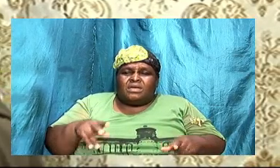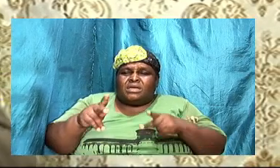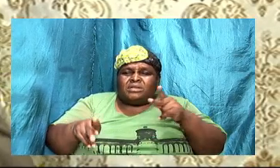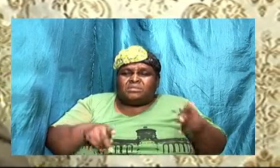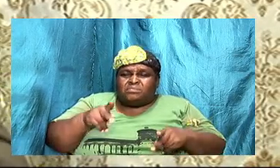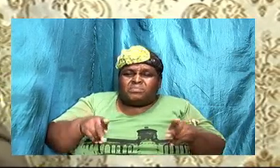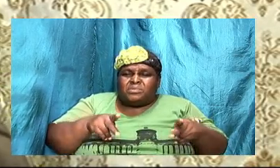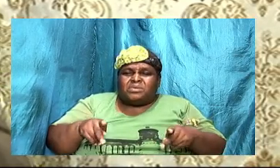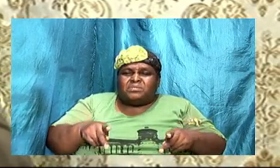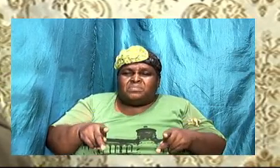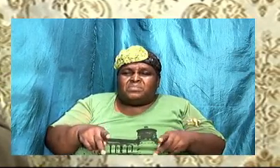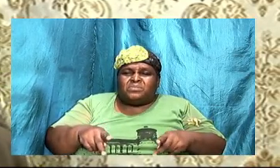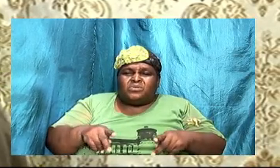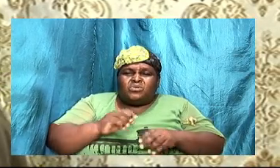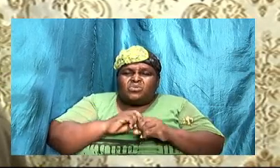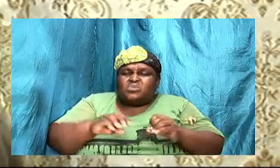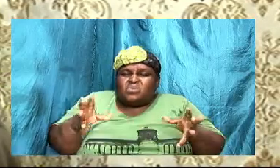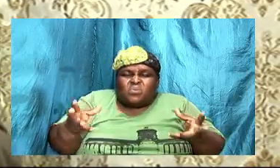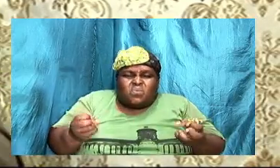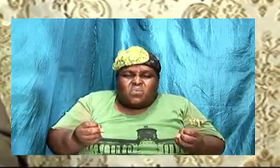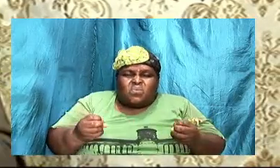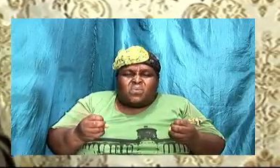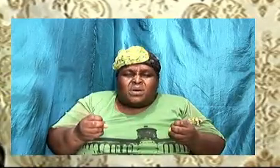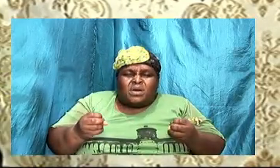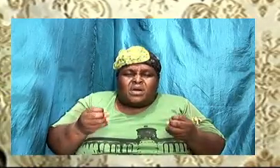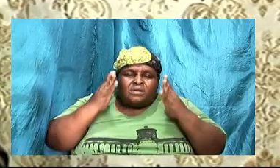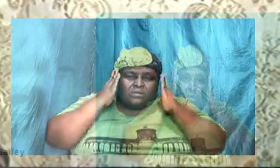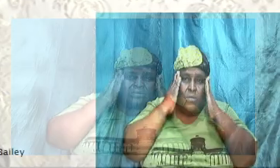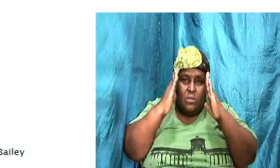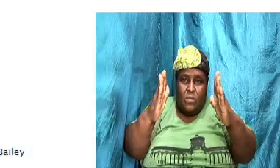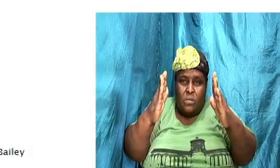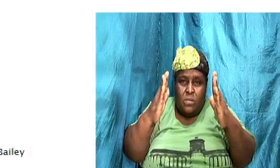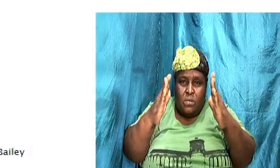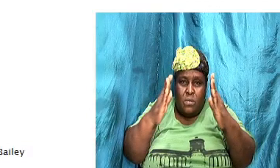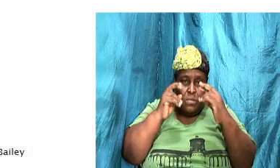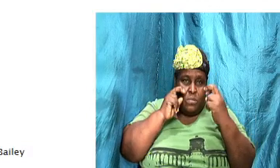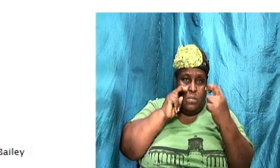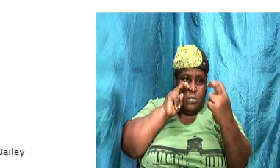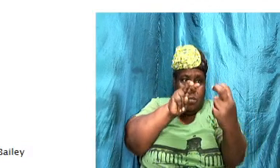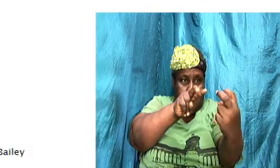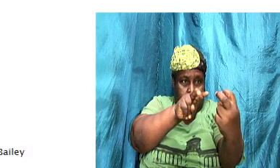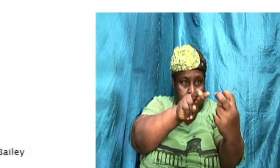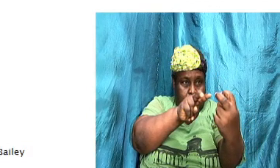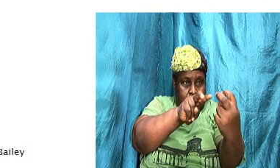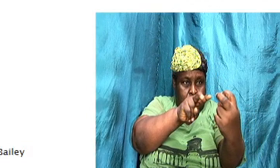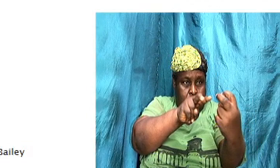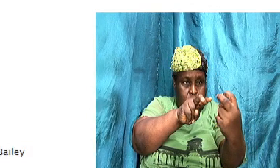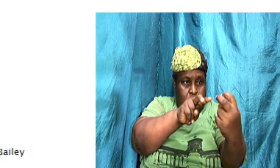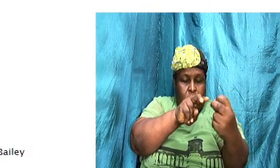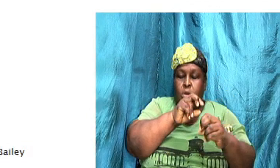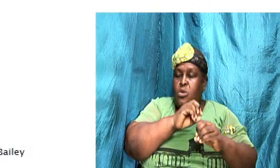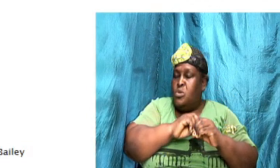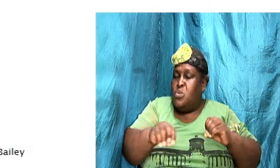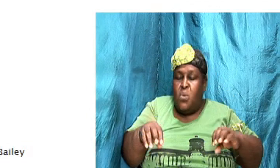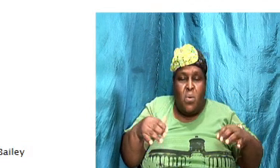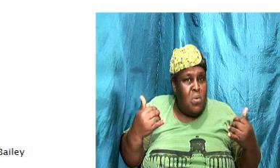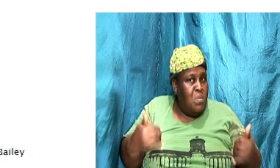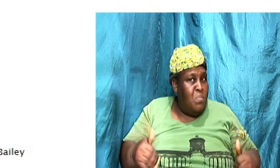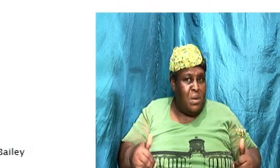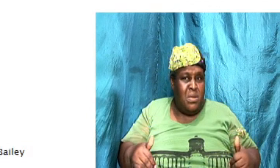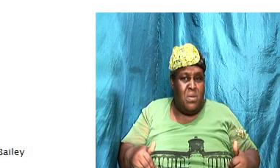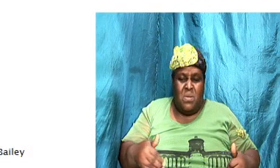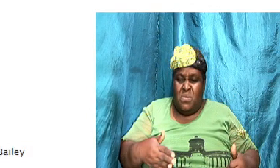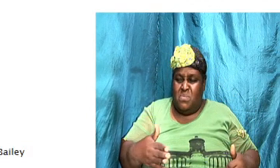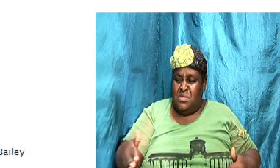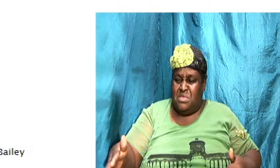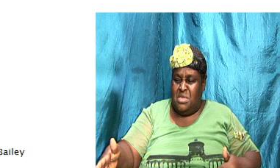pay full attention, you know, look their partner in the eye. But don't play or fidget with objects around you. You ever